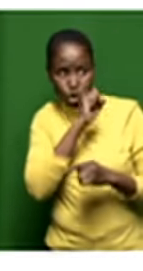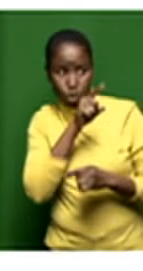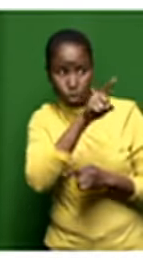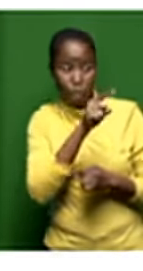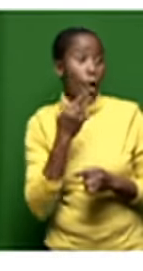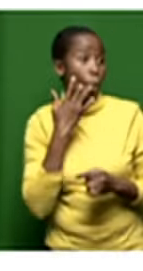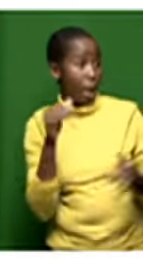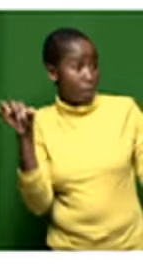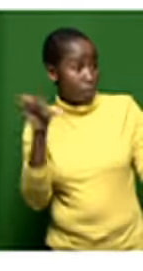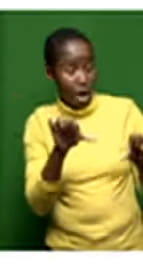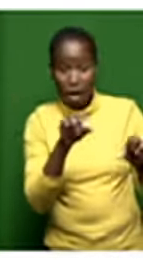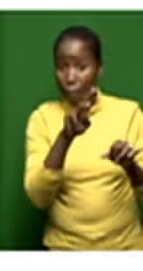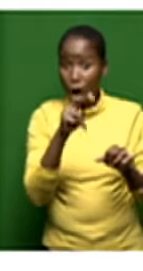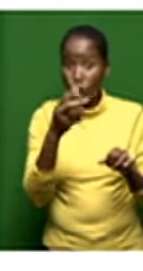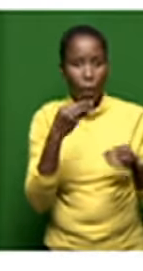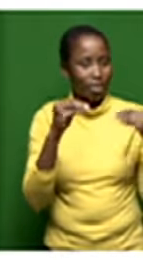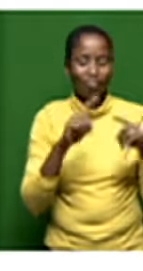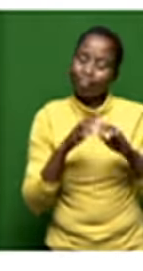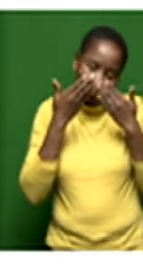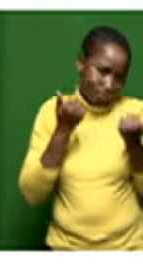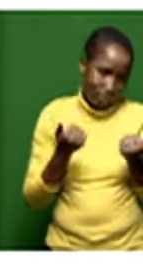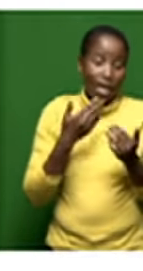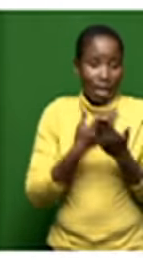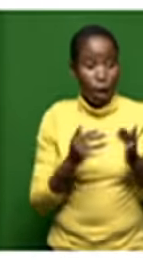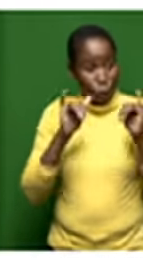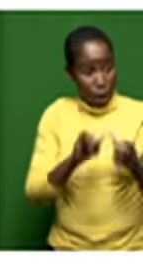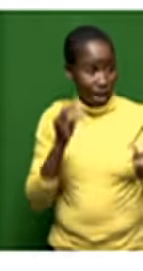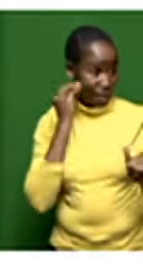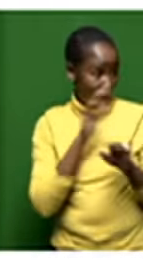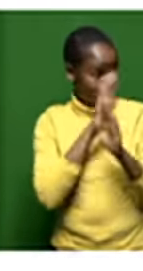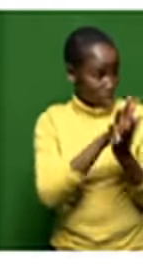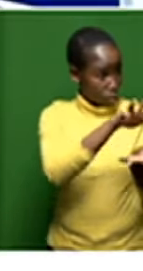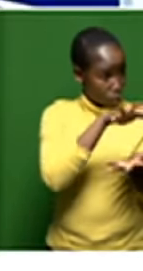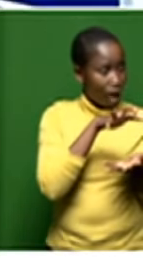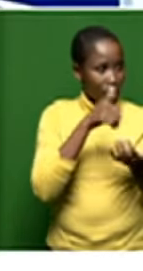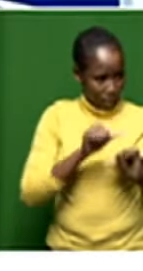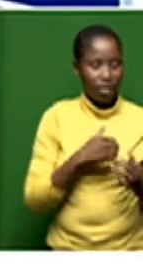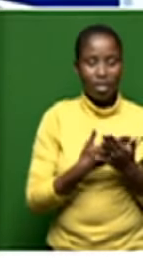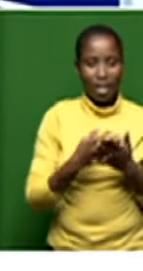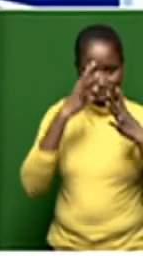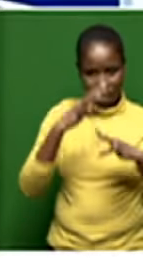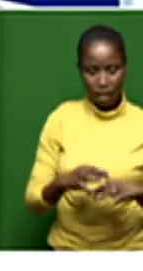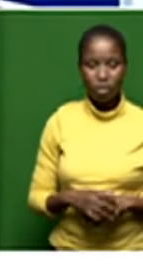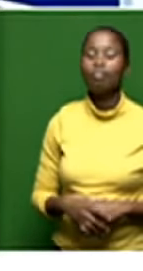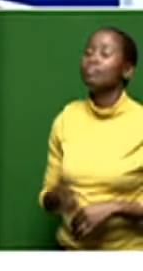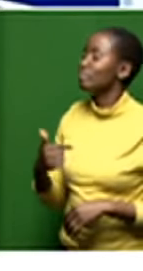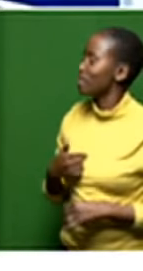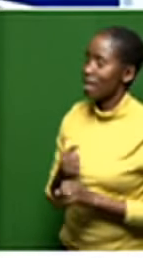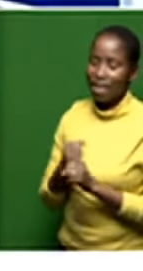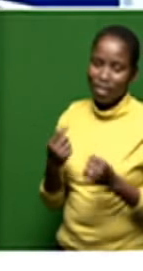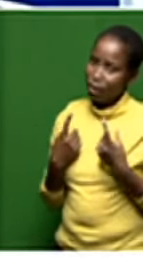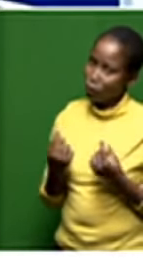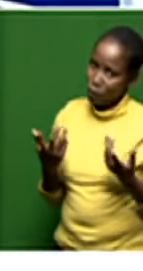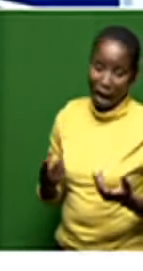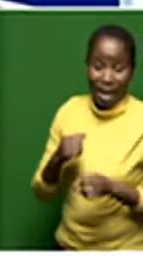out of business rescue let's let the process unfold and then get to its conclusion except that i didn't i was simply asking a